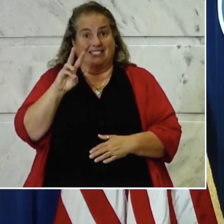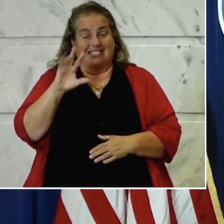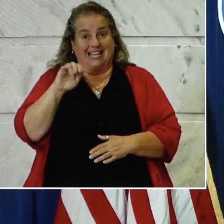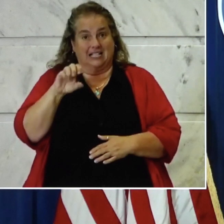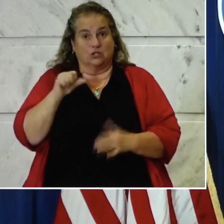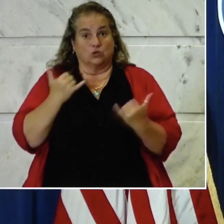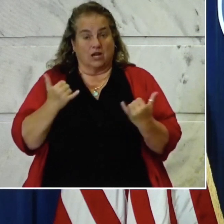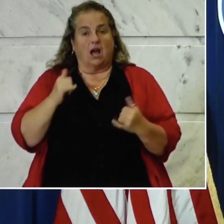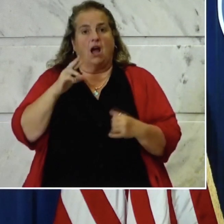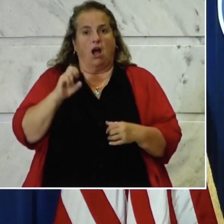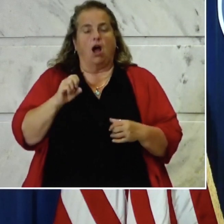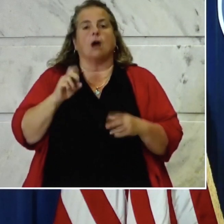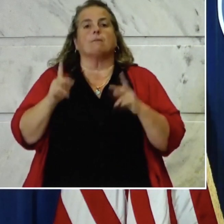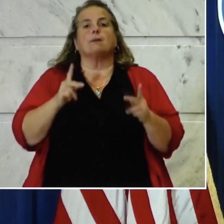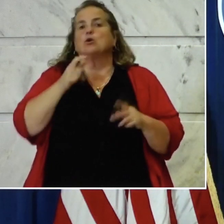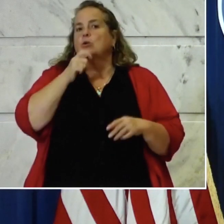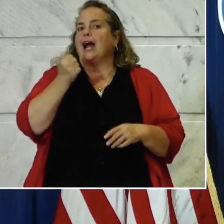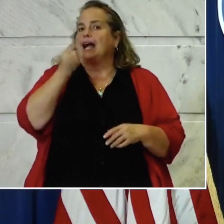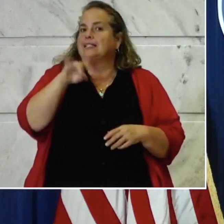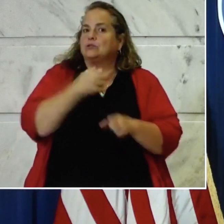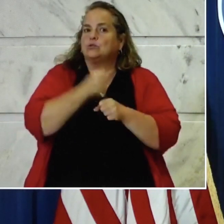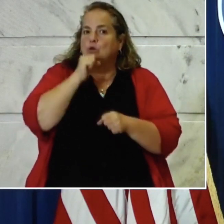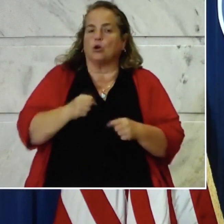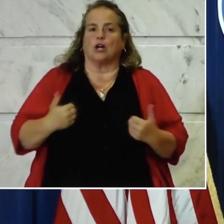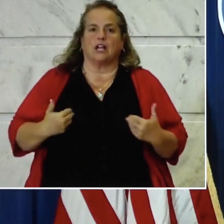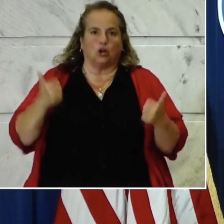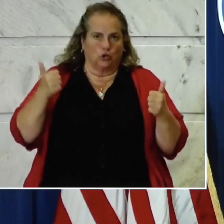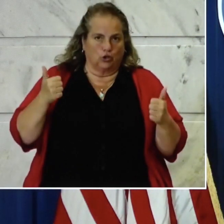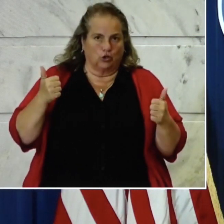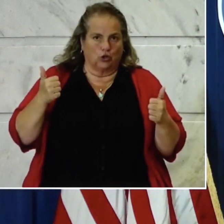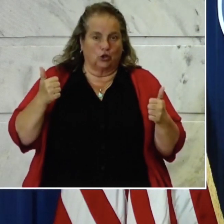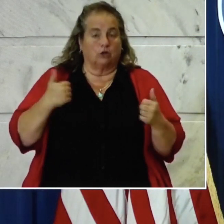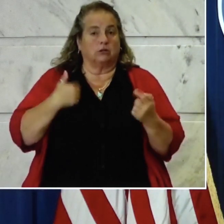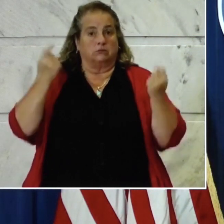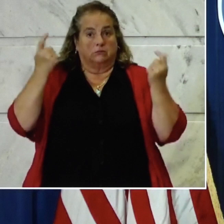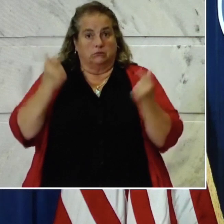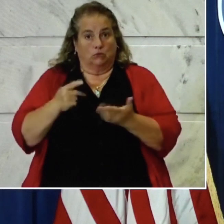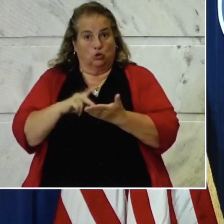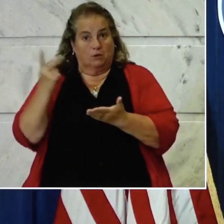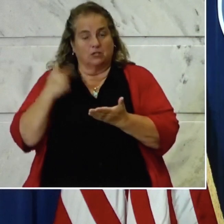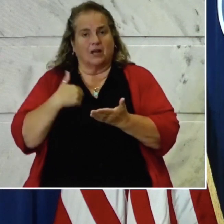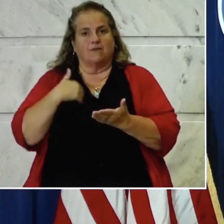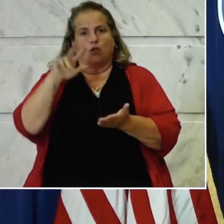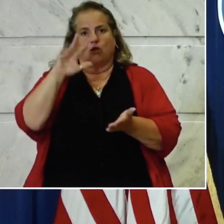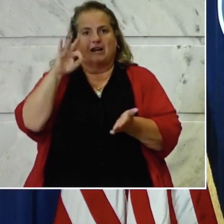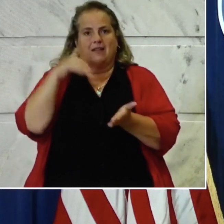today are amongst people 18 years or younger. We removed duplicates. We have 39